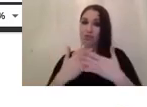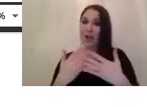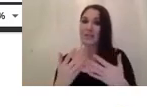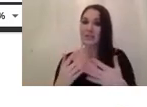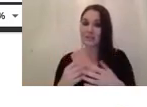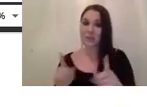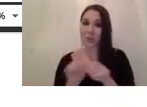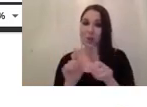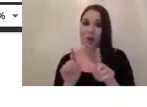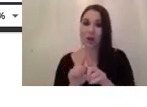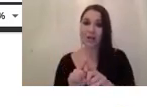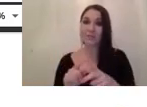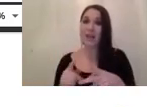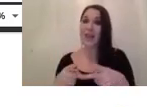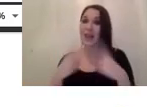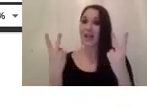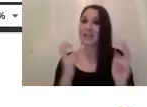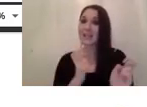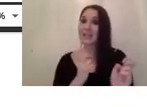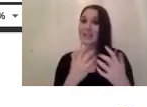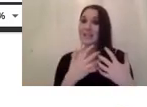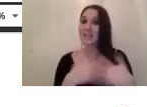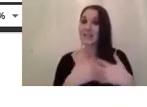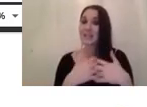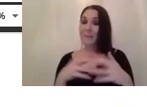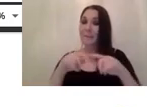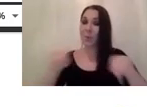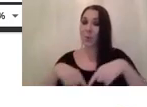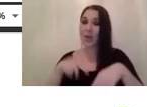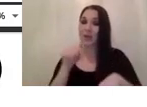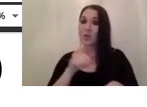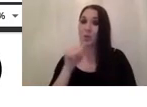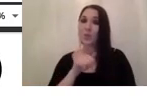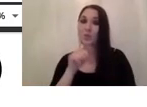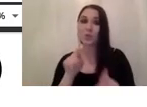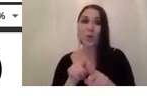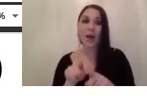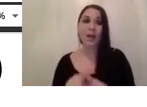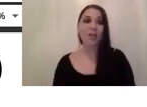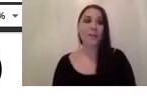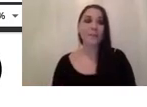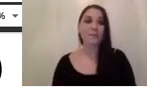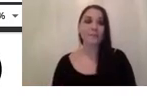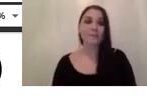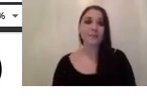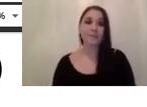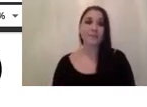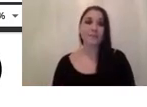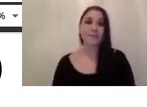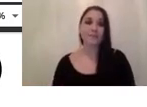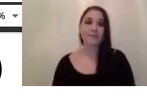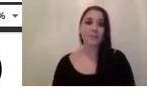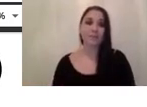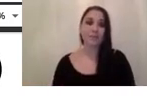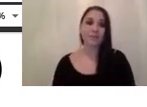lagging system we're using and the optics so first of all